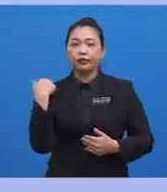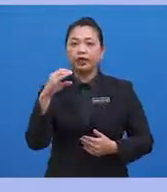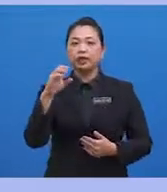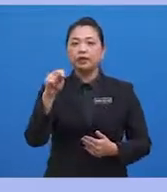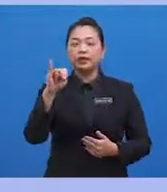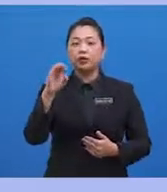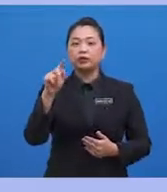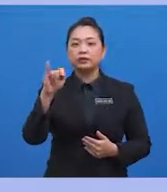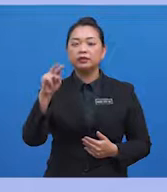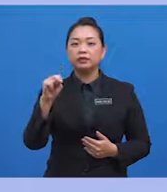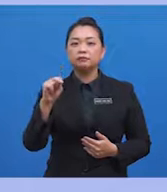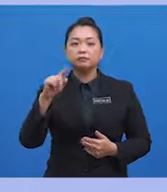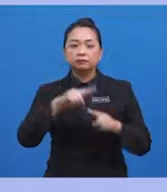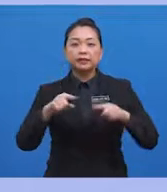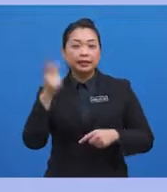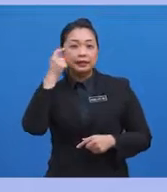only flavouring.